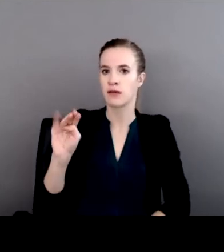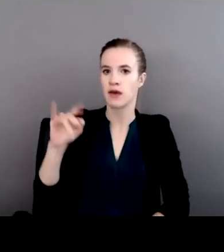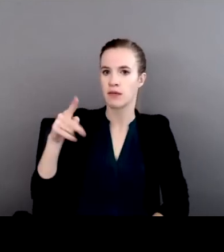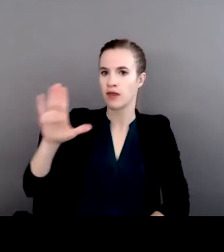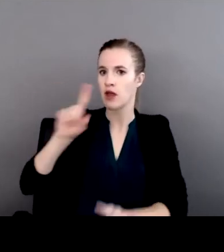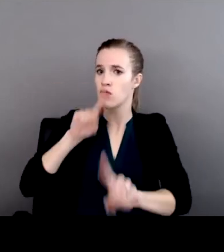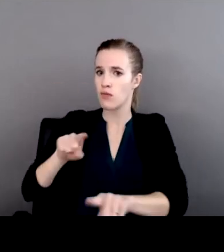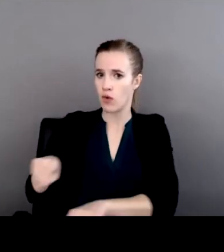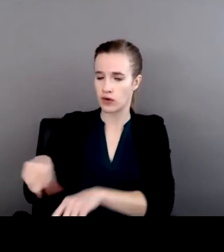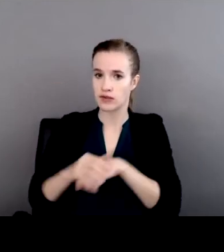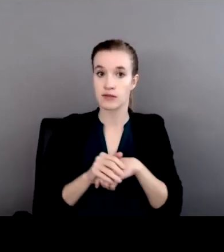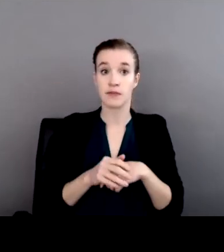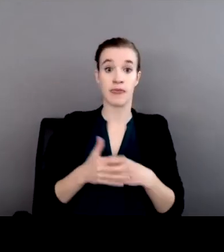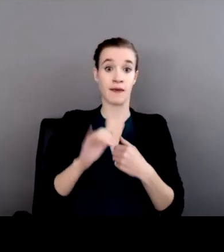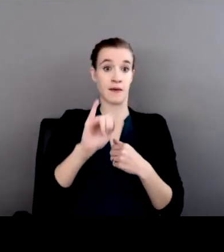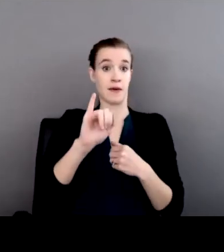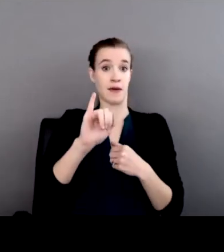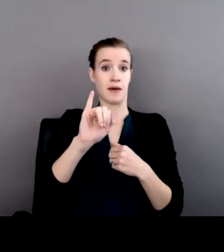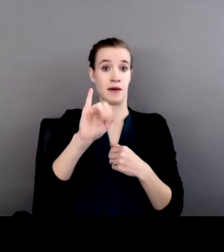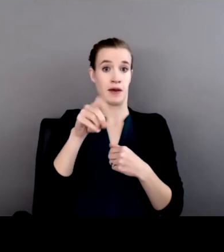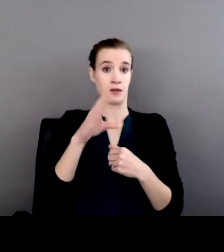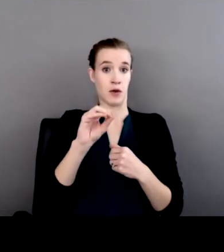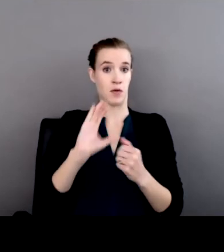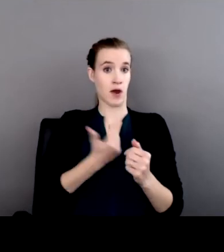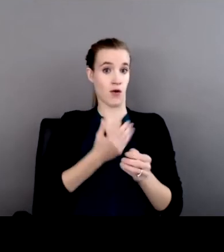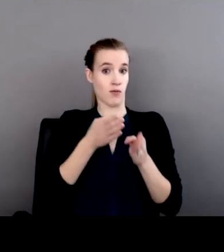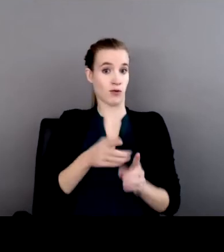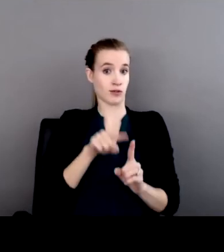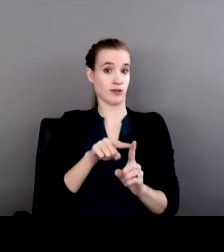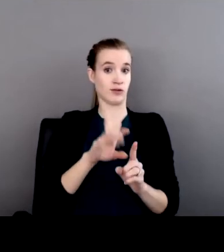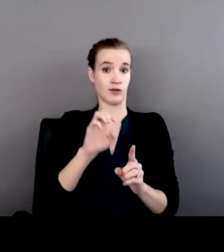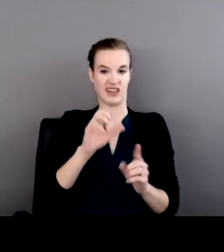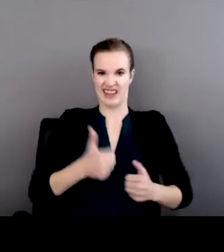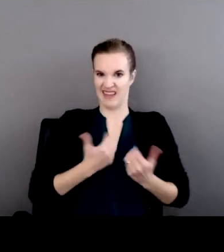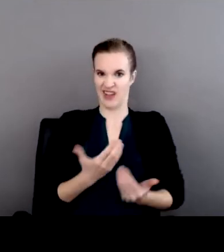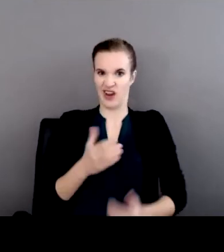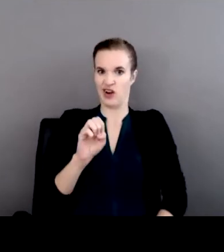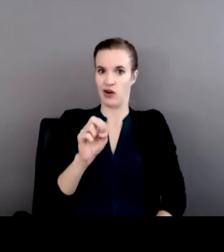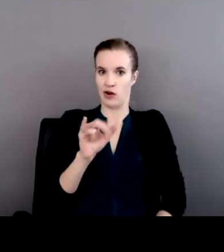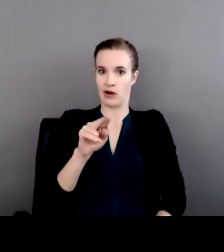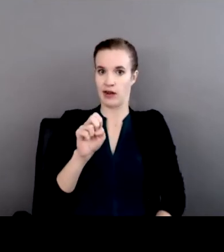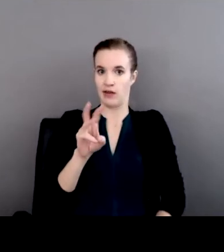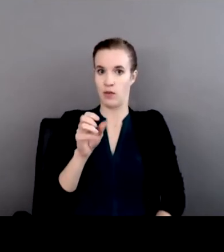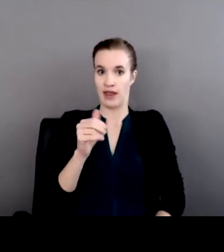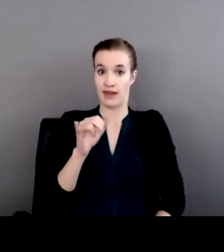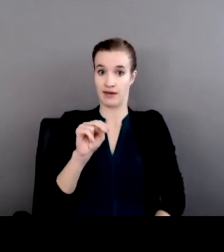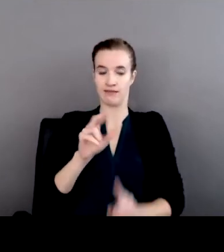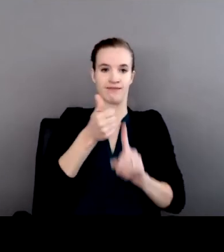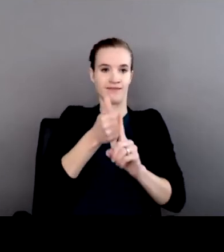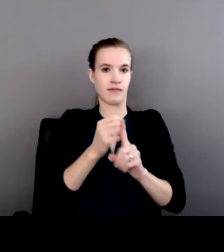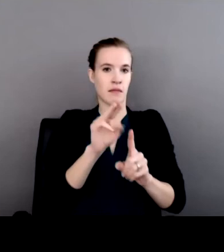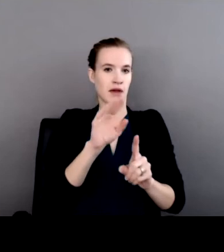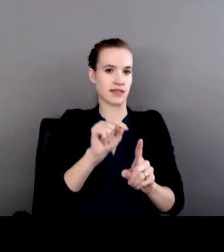own Ernie Wayan from Boise is Montana's coordinator. Strategy two dealt with